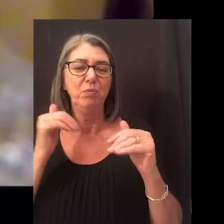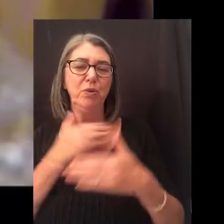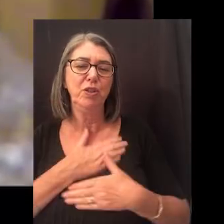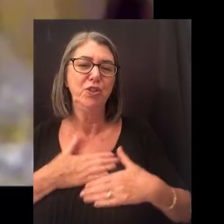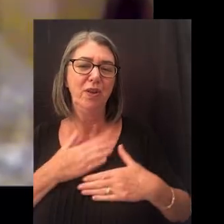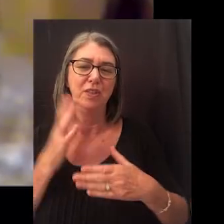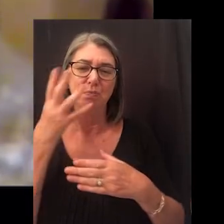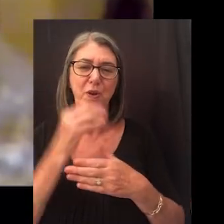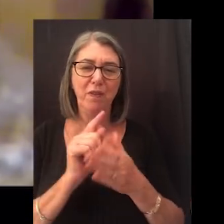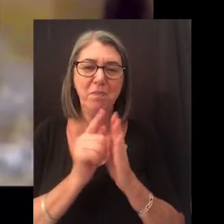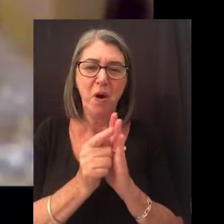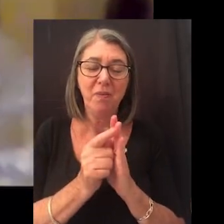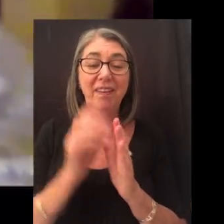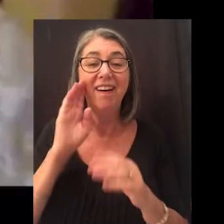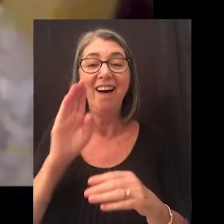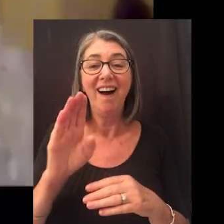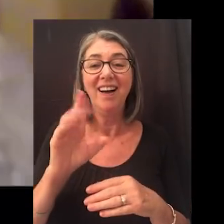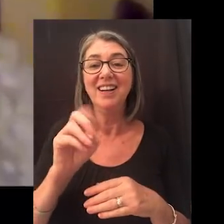enjoy this beautiful moment.